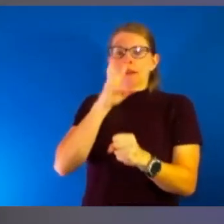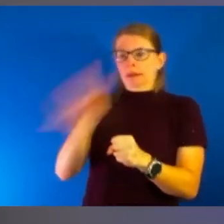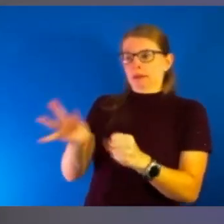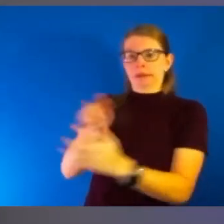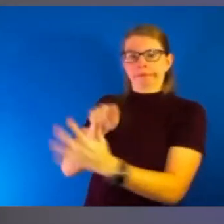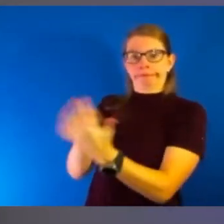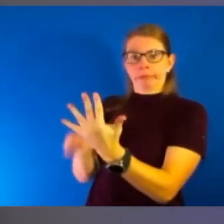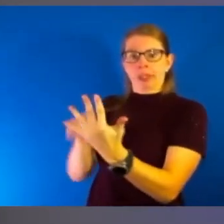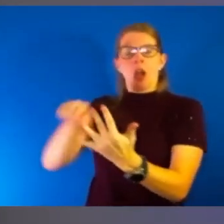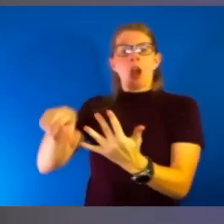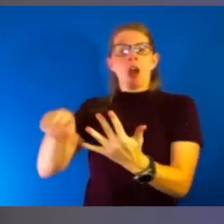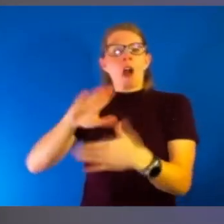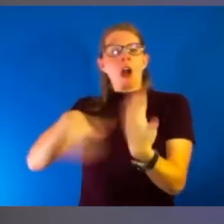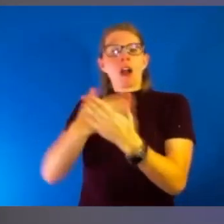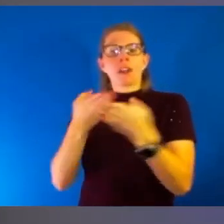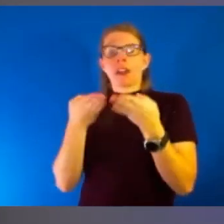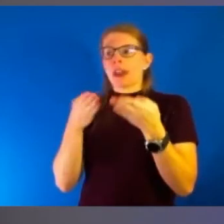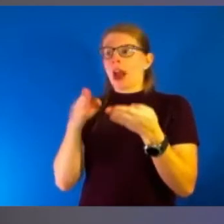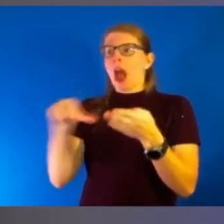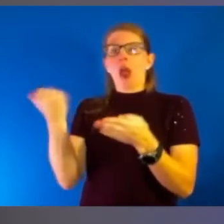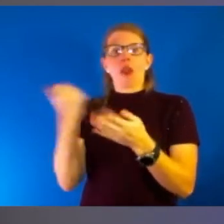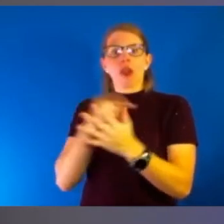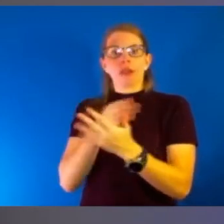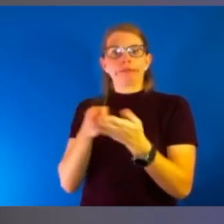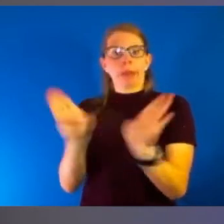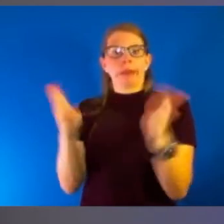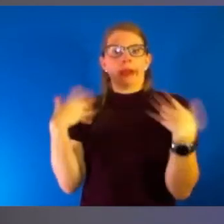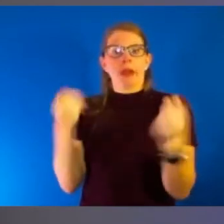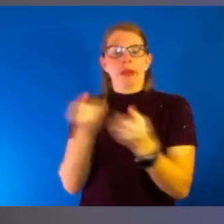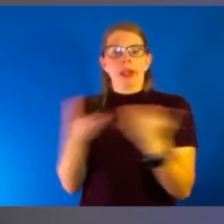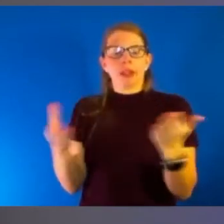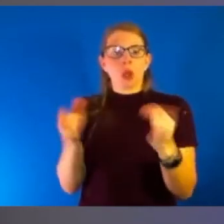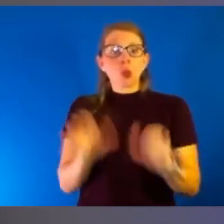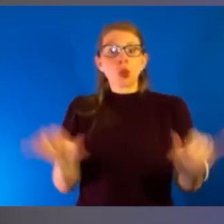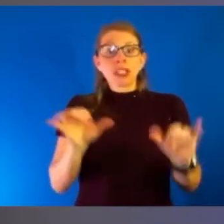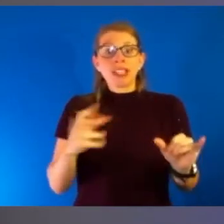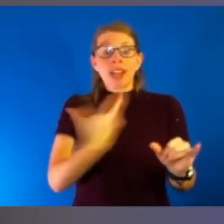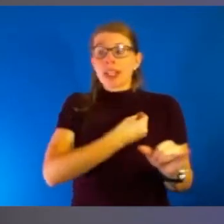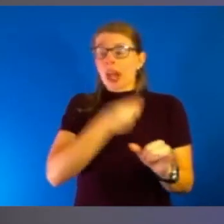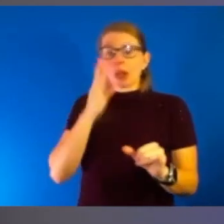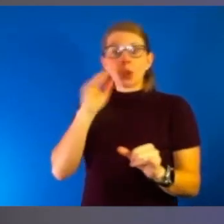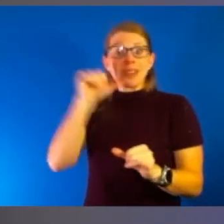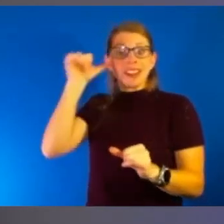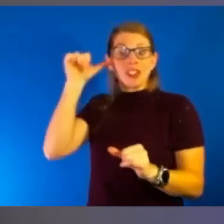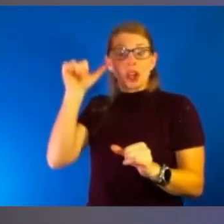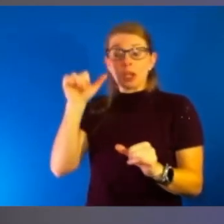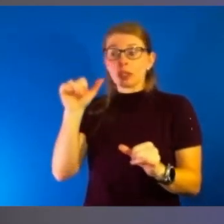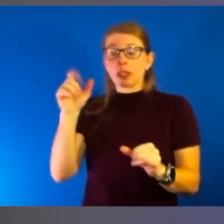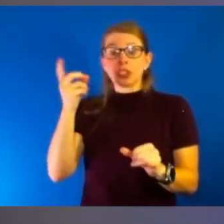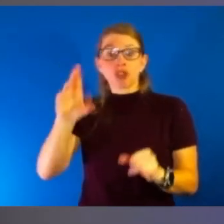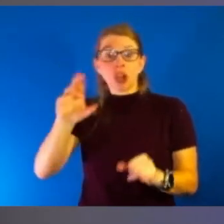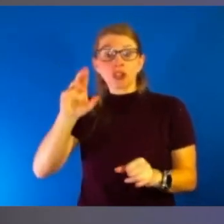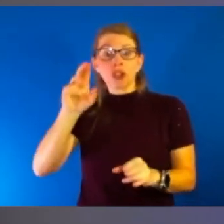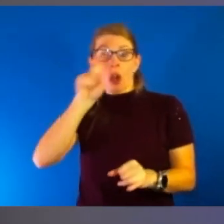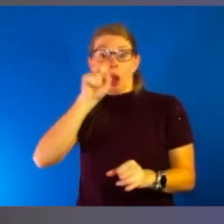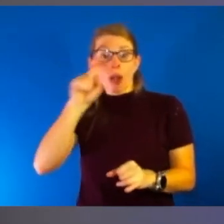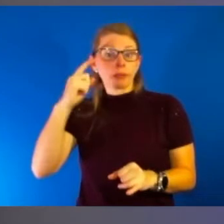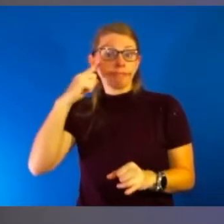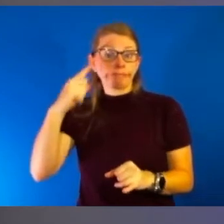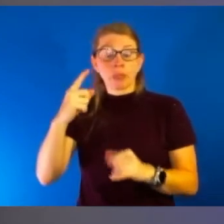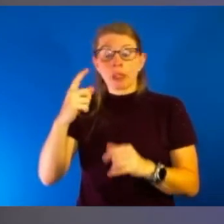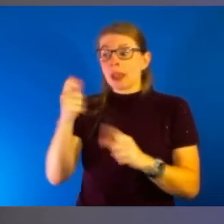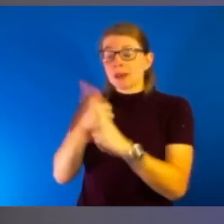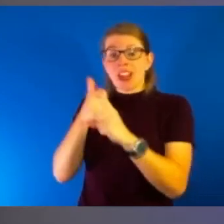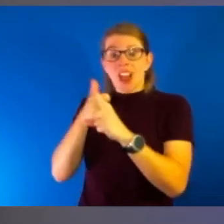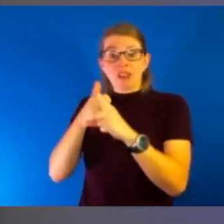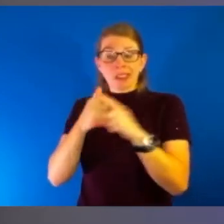things. Routine vaccinations. know that Dr. Hawkinson yesterday was encouraging everyone, kids and adults, to make sure that you're up to date on your